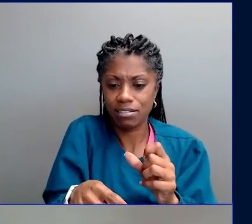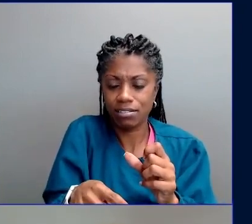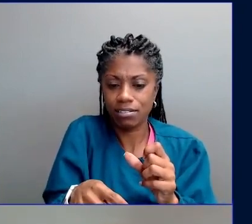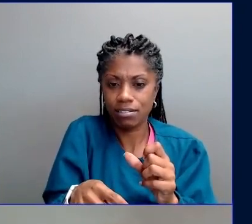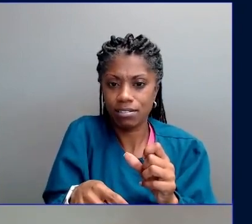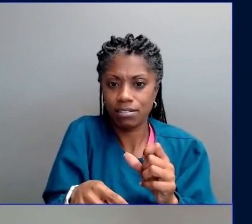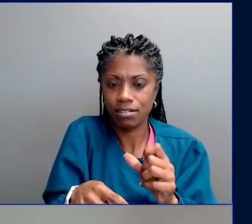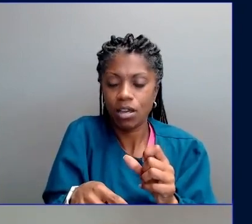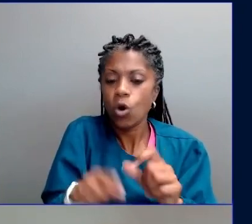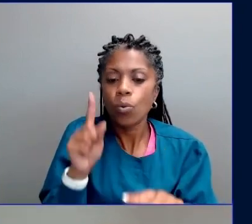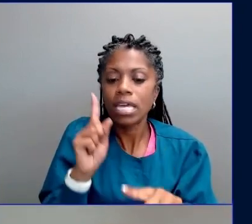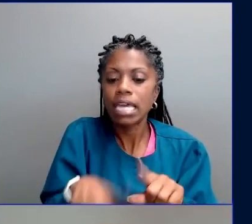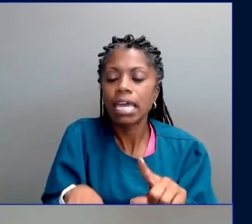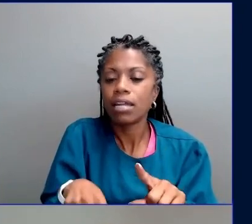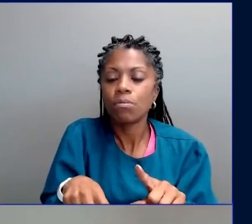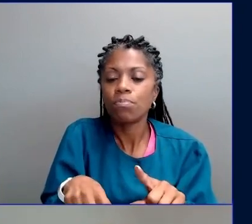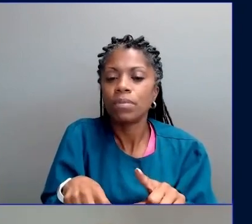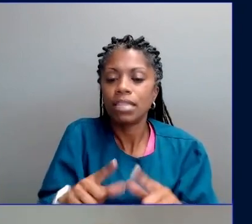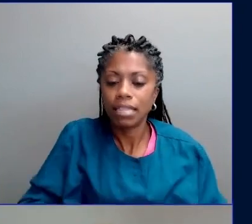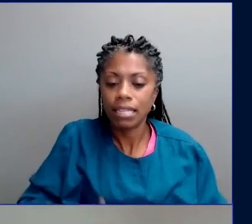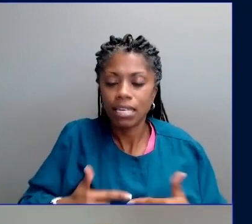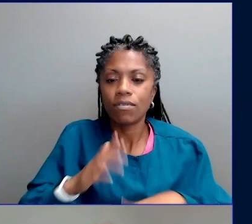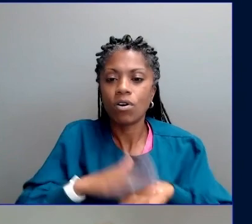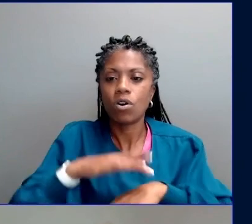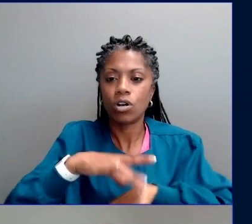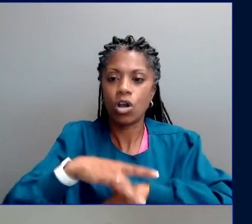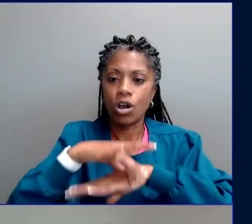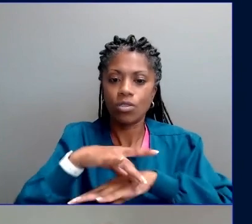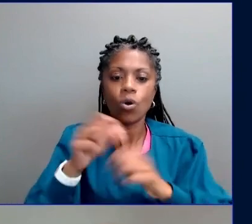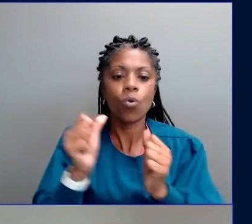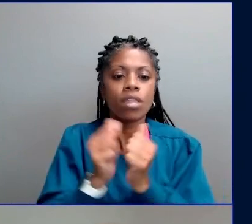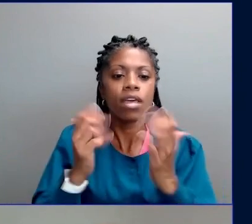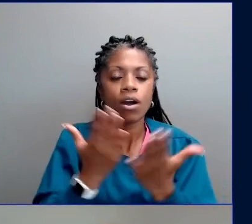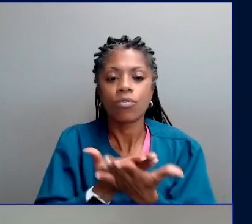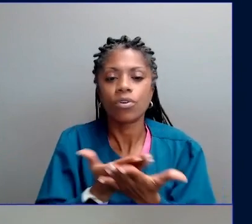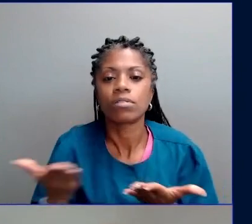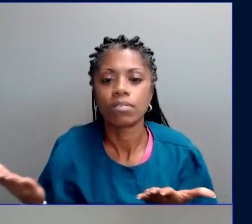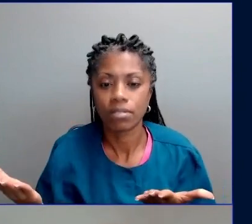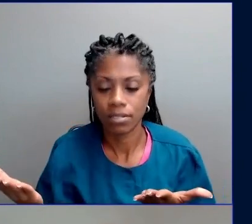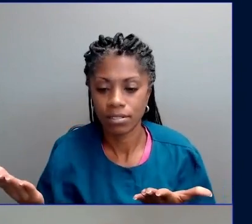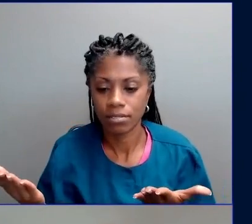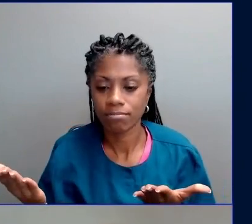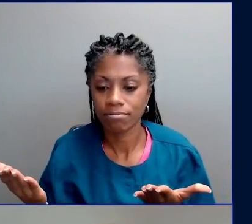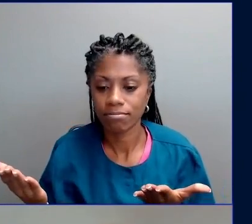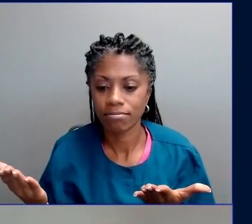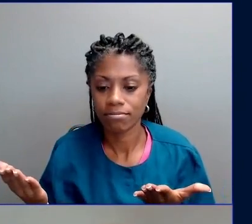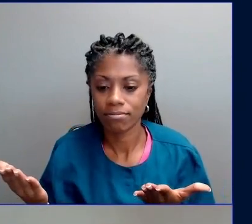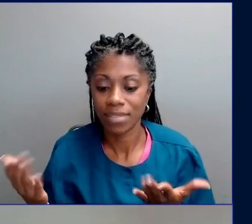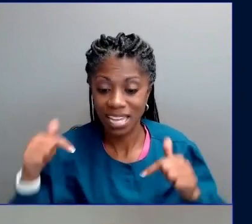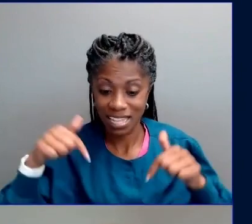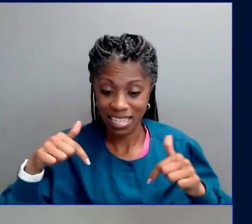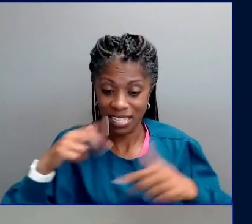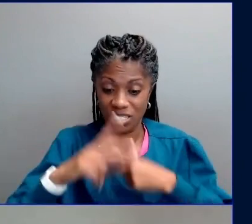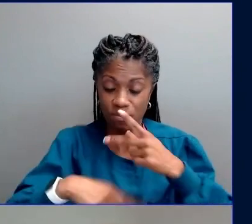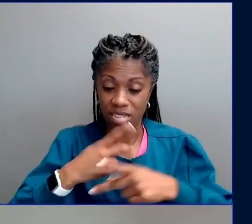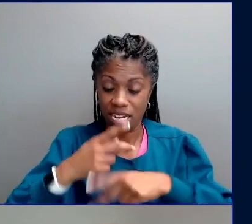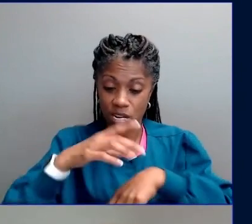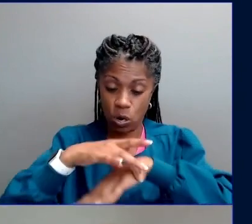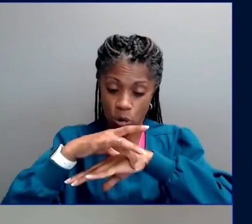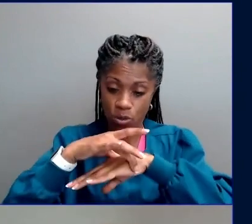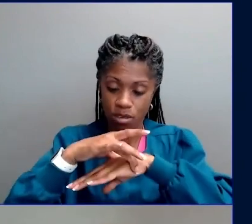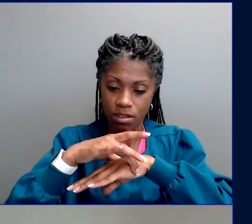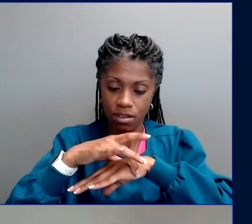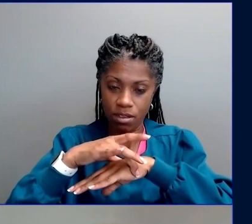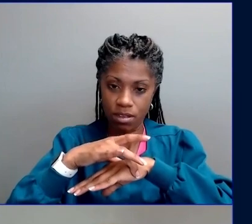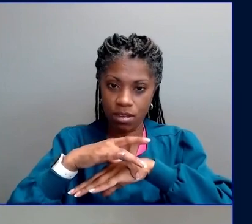resources that our planet provides. Our planet provides everything we need for life. And so that's why when I wrote my book, I didn't